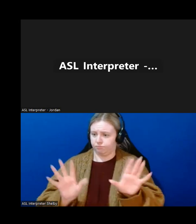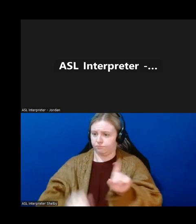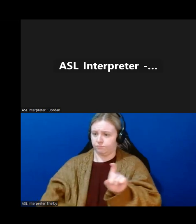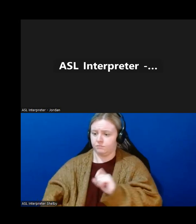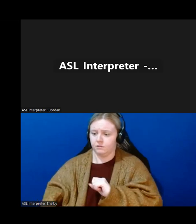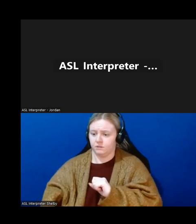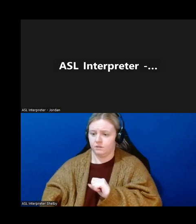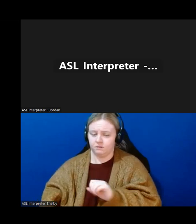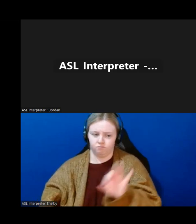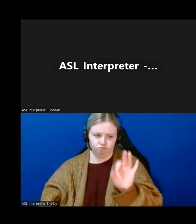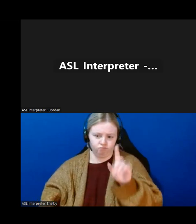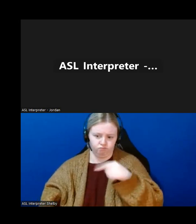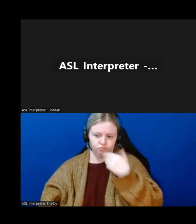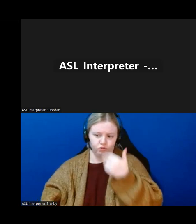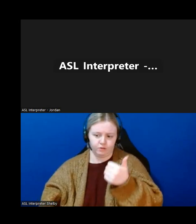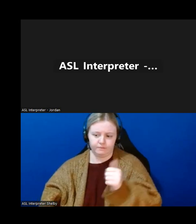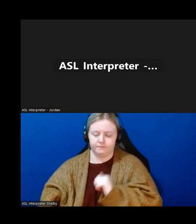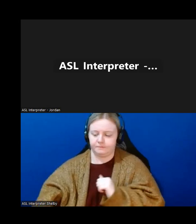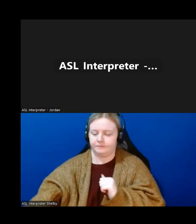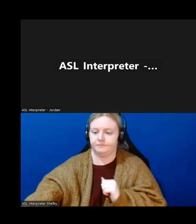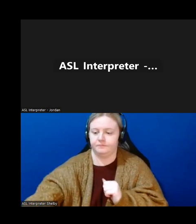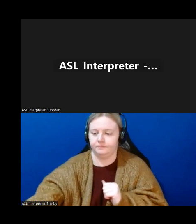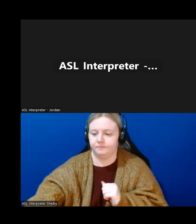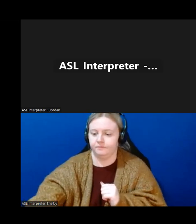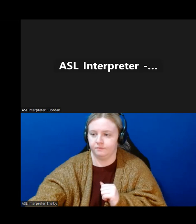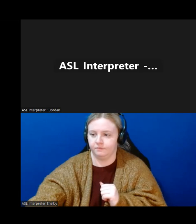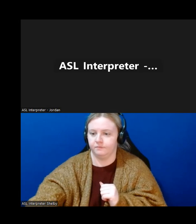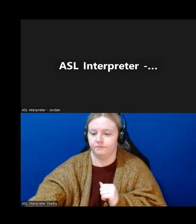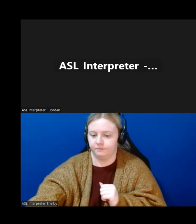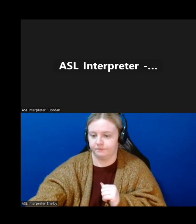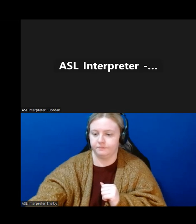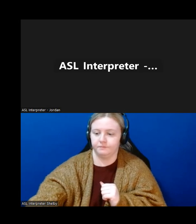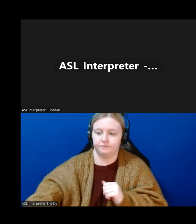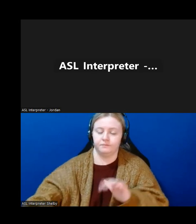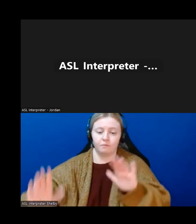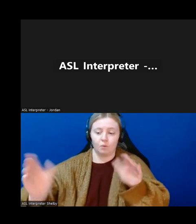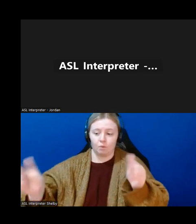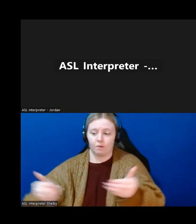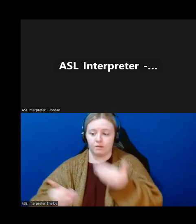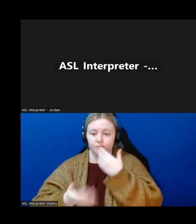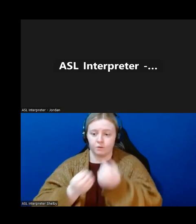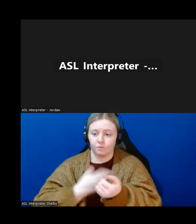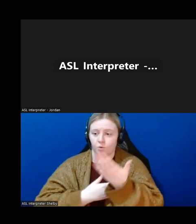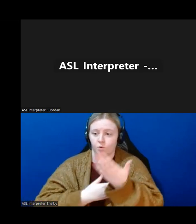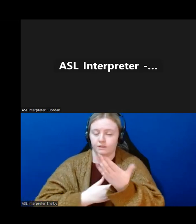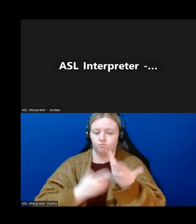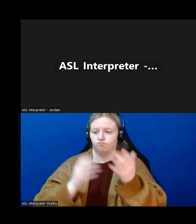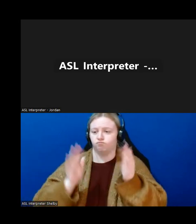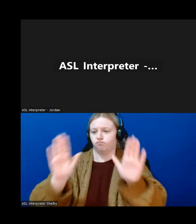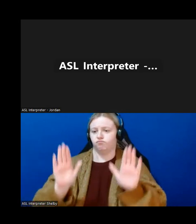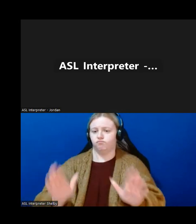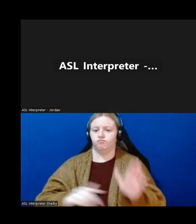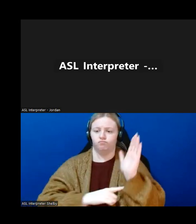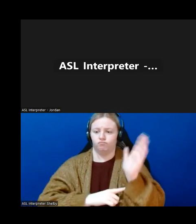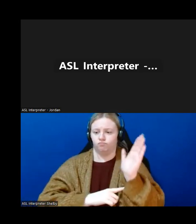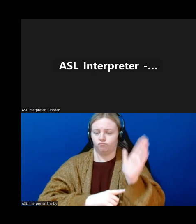Oh, it looks good. Great. So, welcome and good morning. That was a fantastic presentation, Kyle. I'm